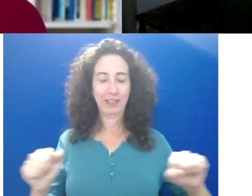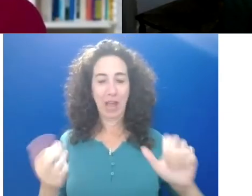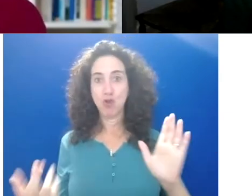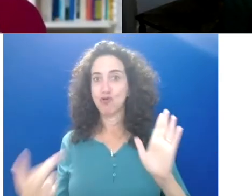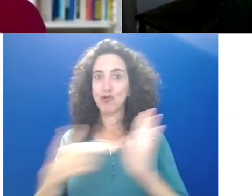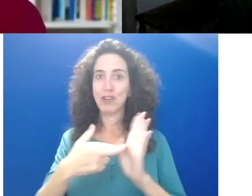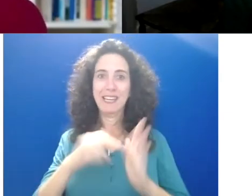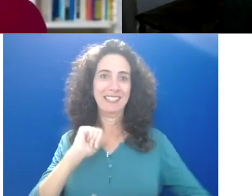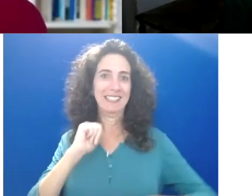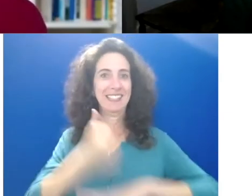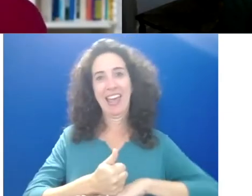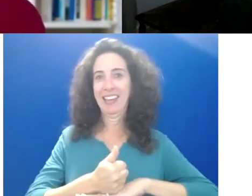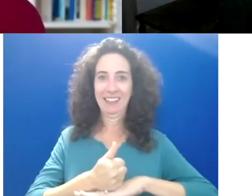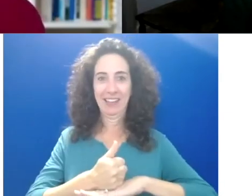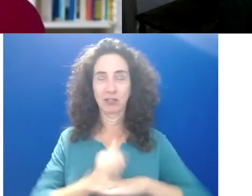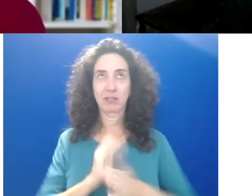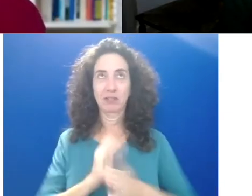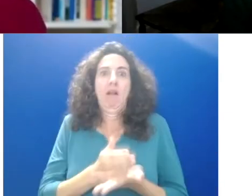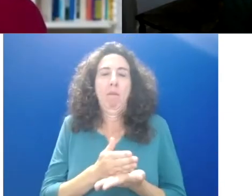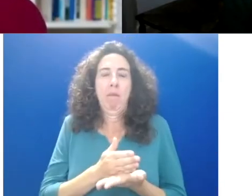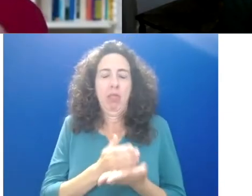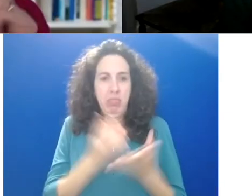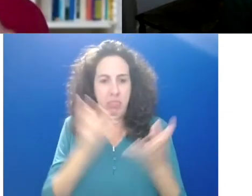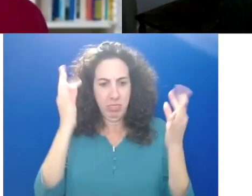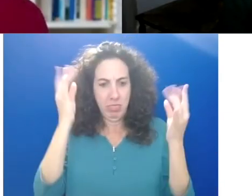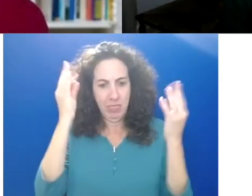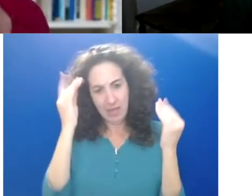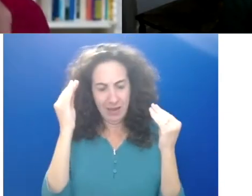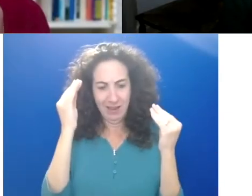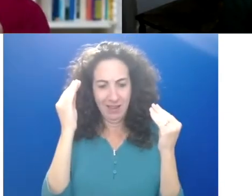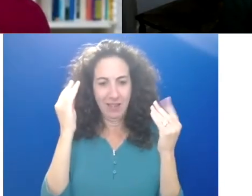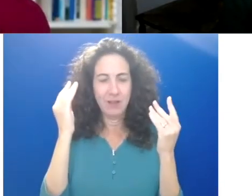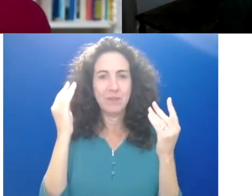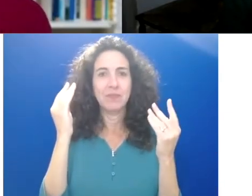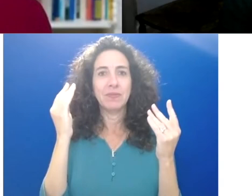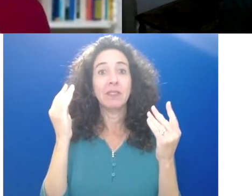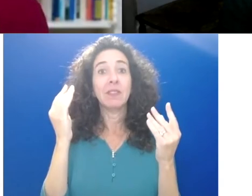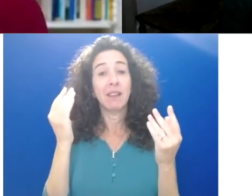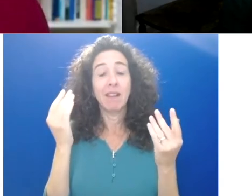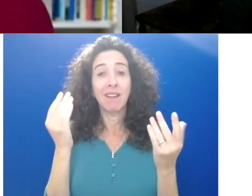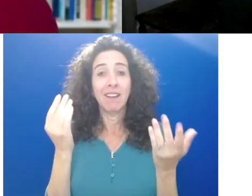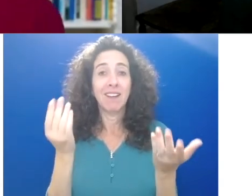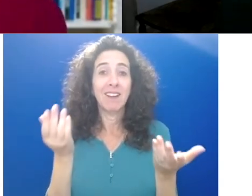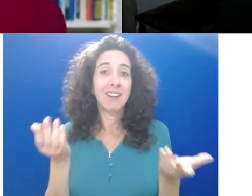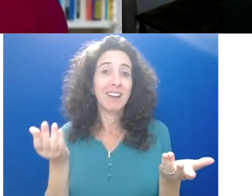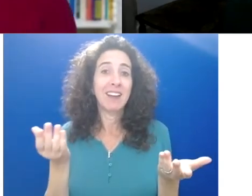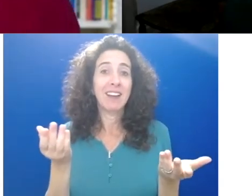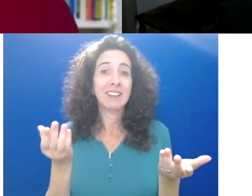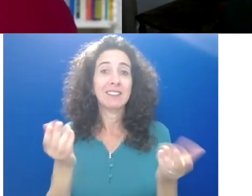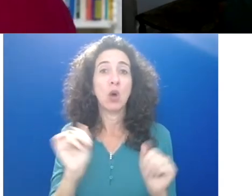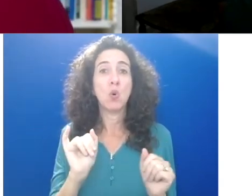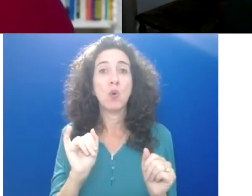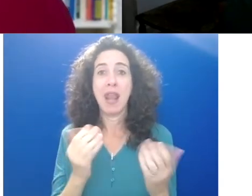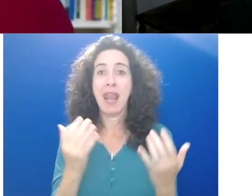to be able to introduce selective interactions,